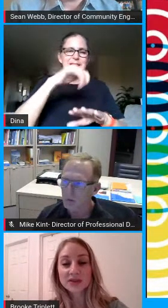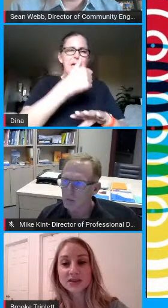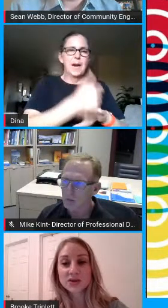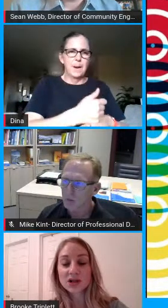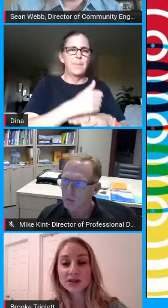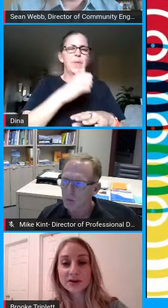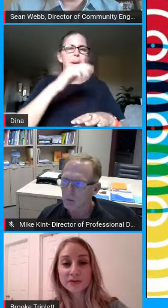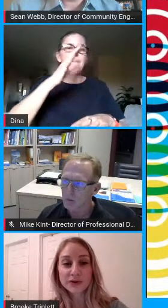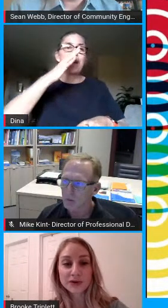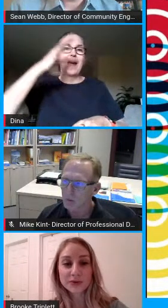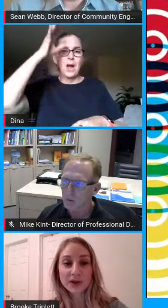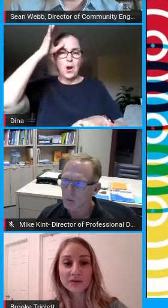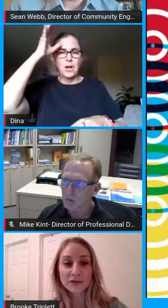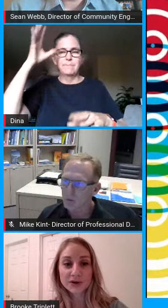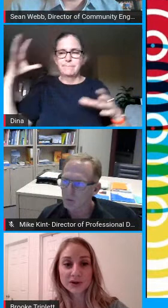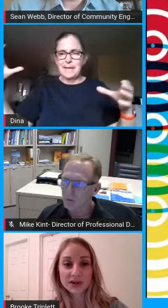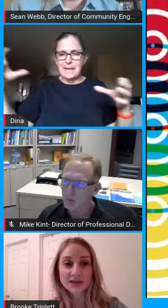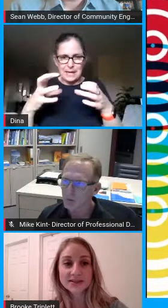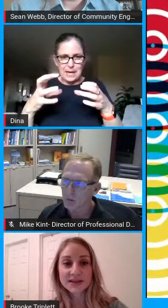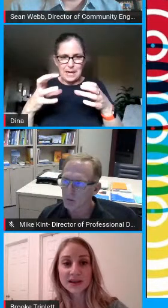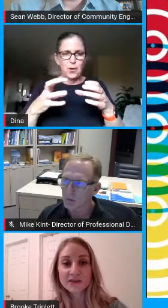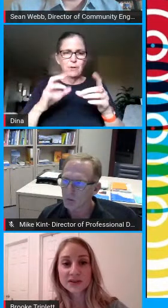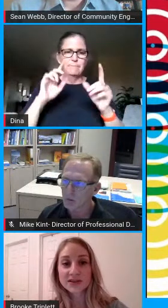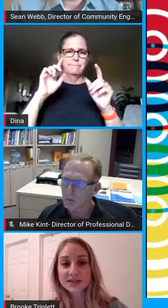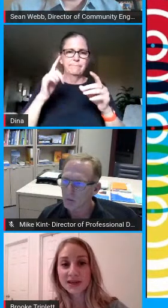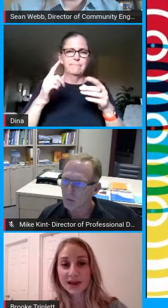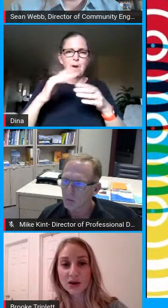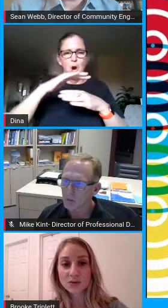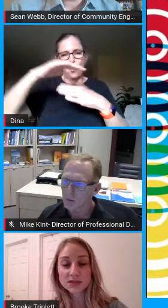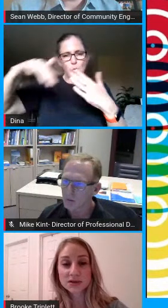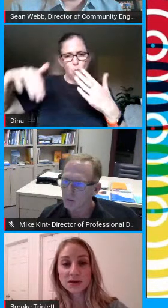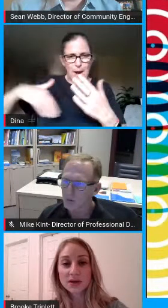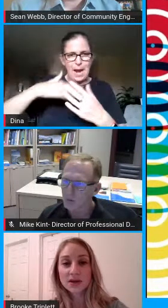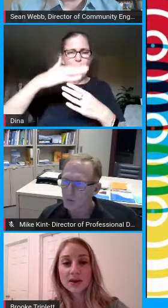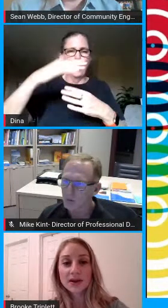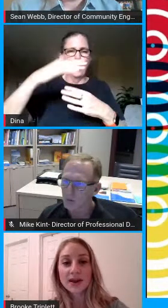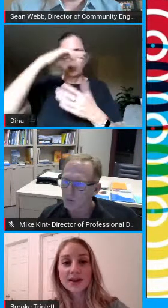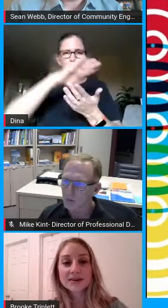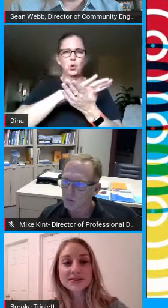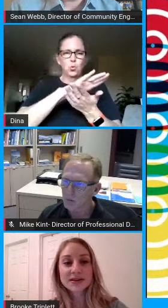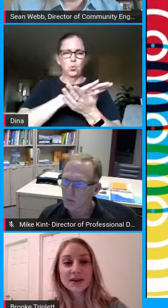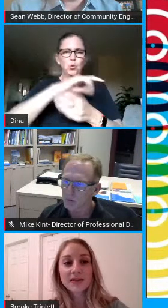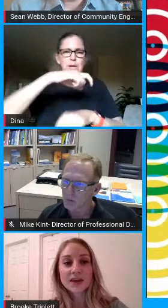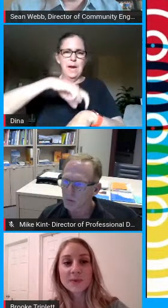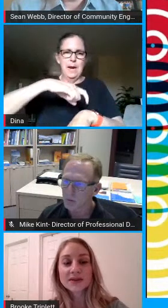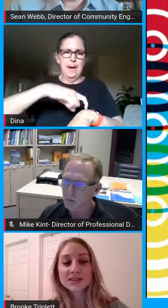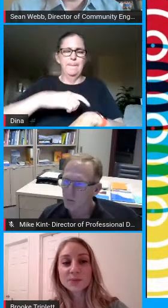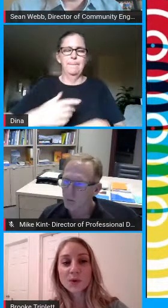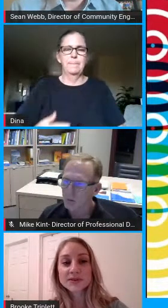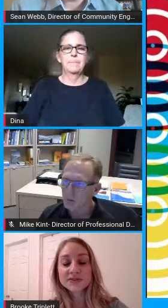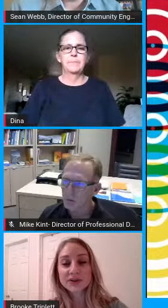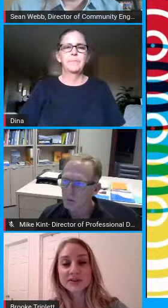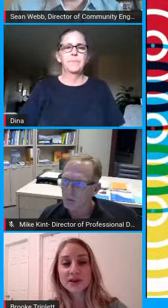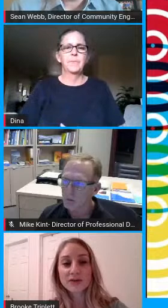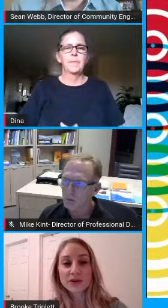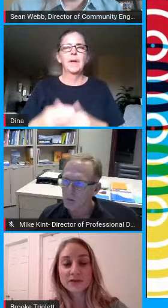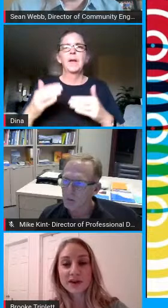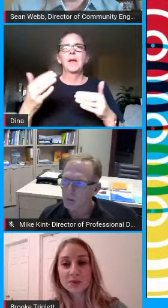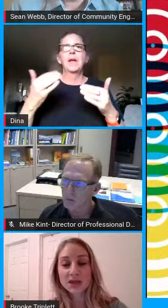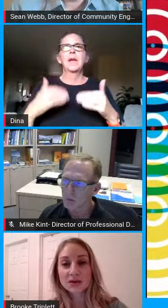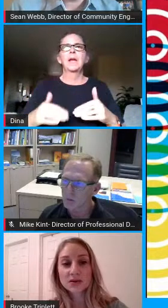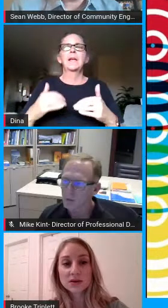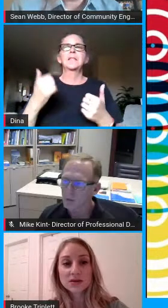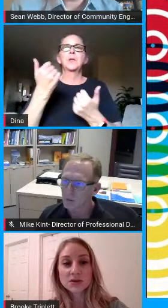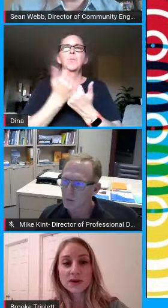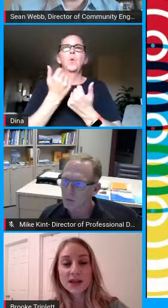help so that things are clear for you and for your kids and everything is laid out next think about supports for yourself and